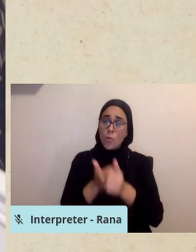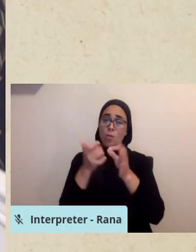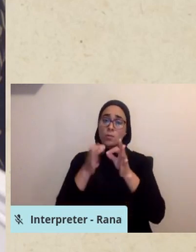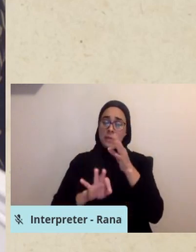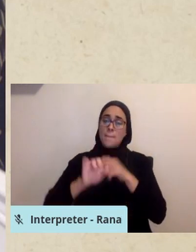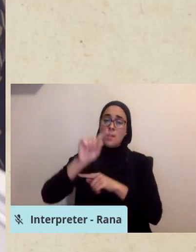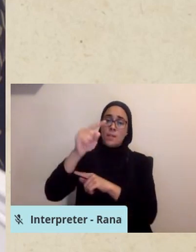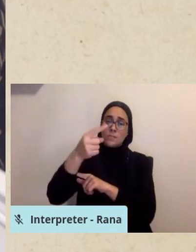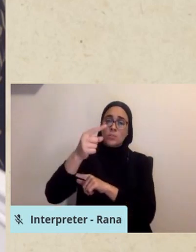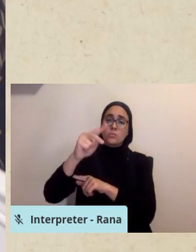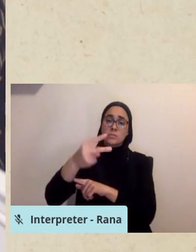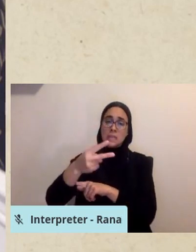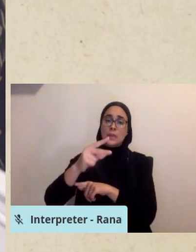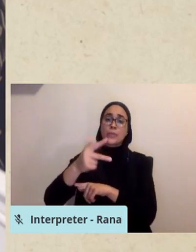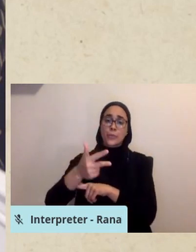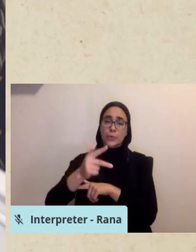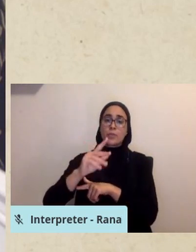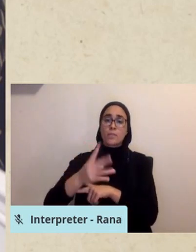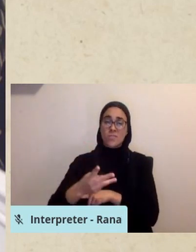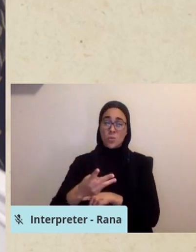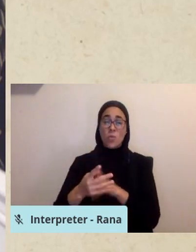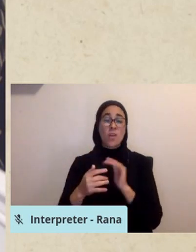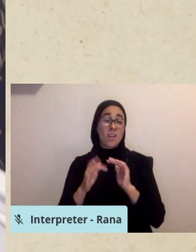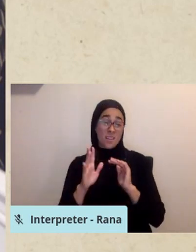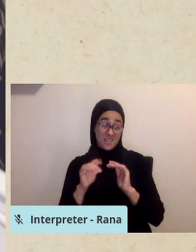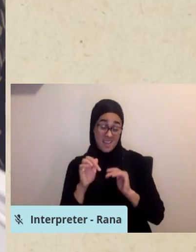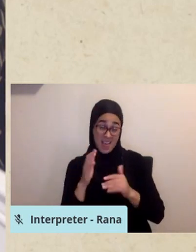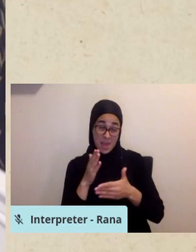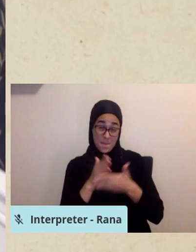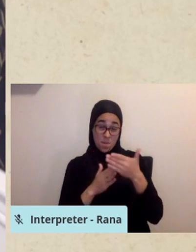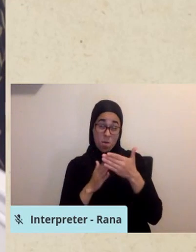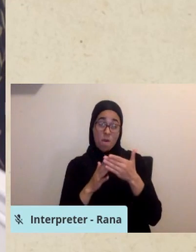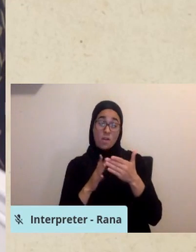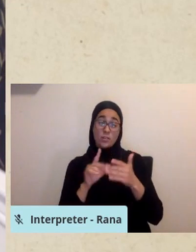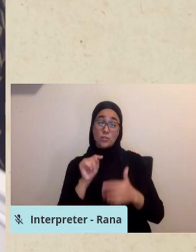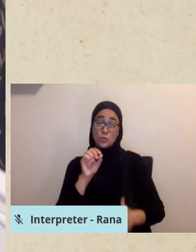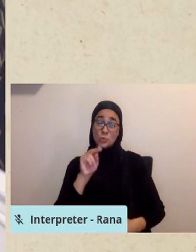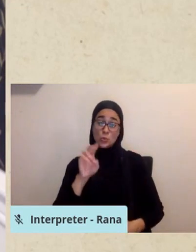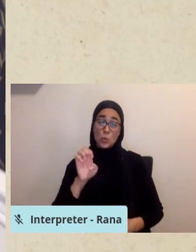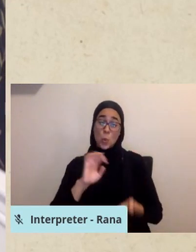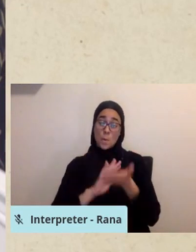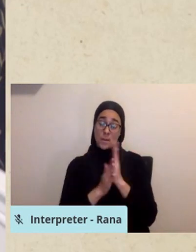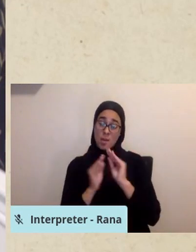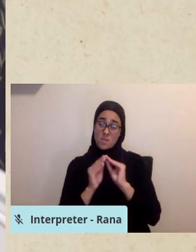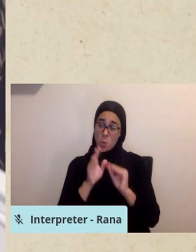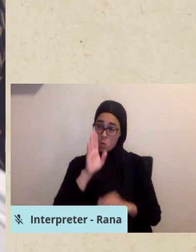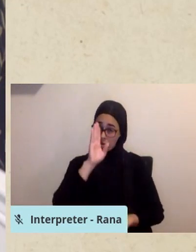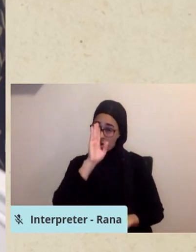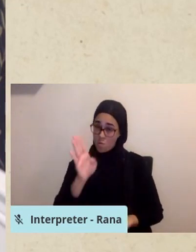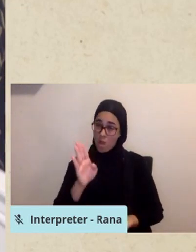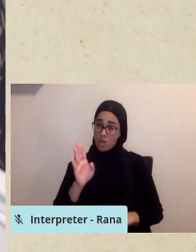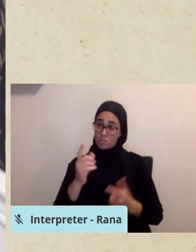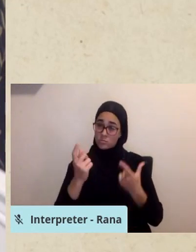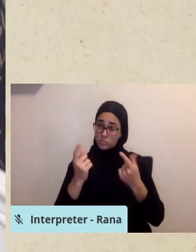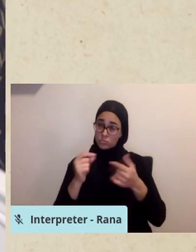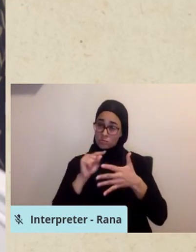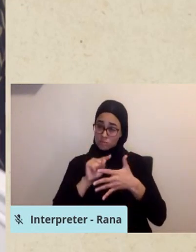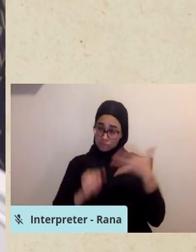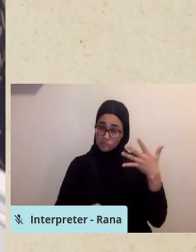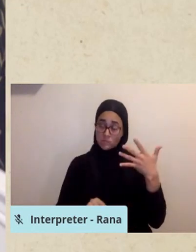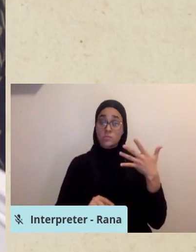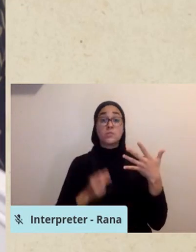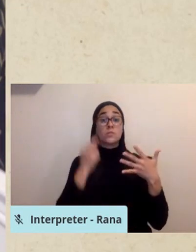The tone may seem a little more direct and demanding here as we move to post-mortem. The message to the nurses,